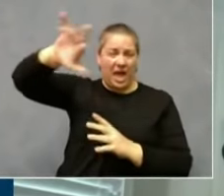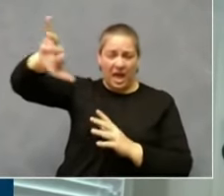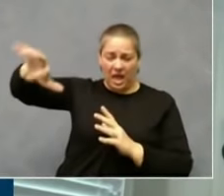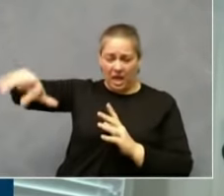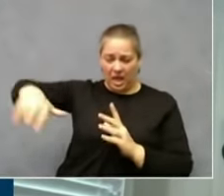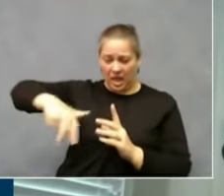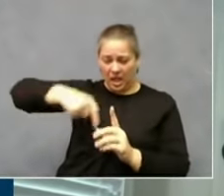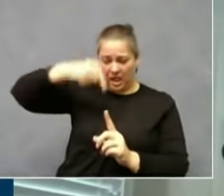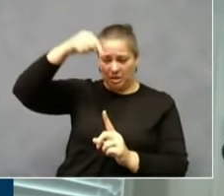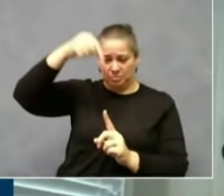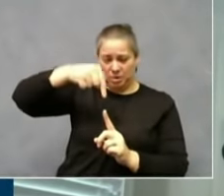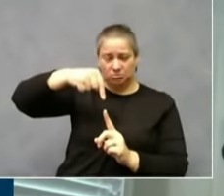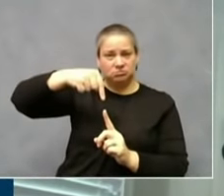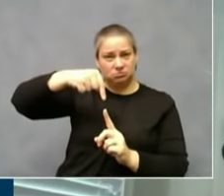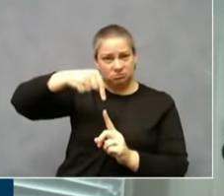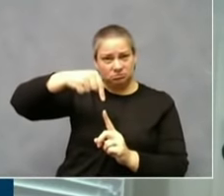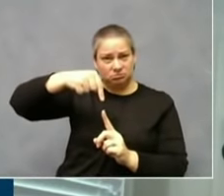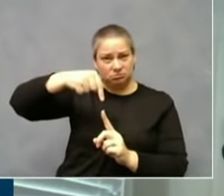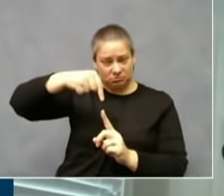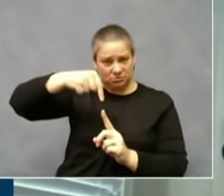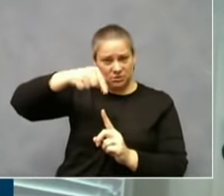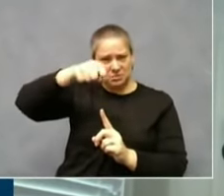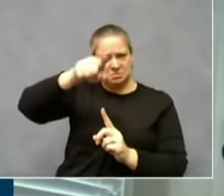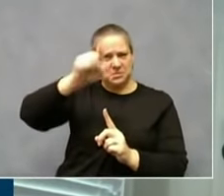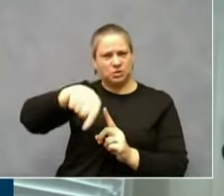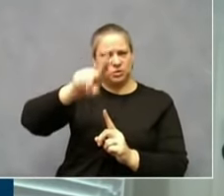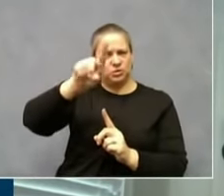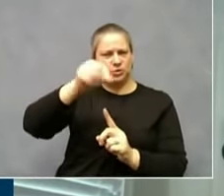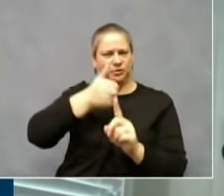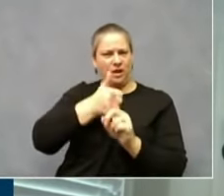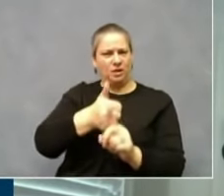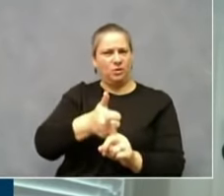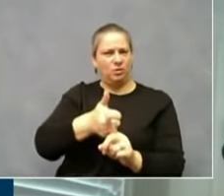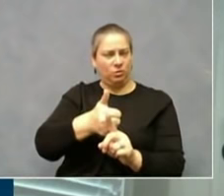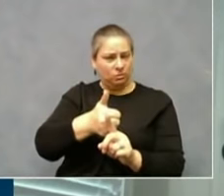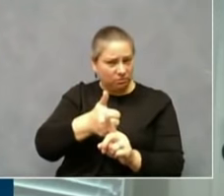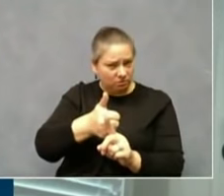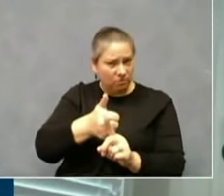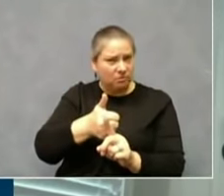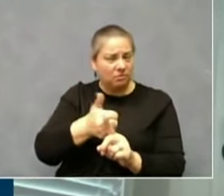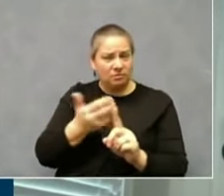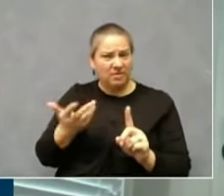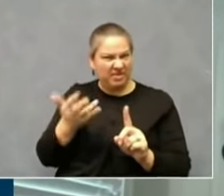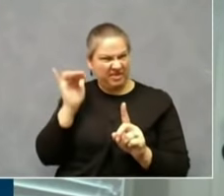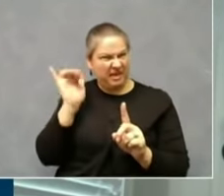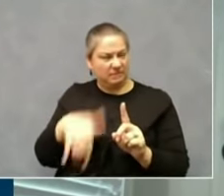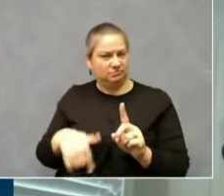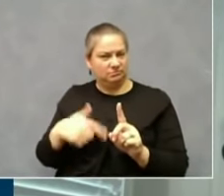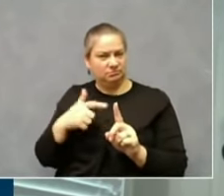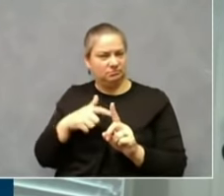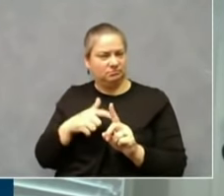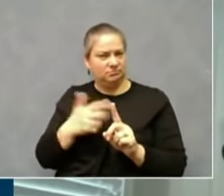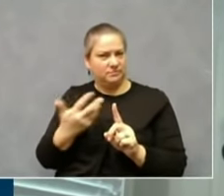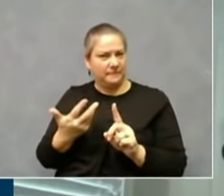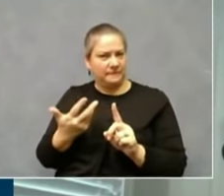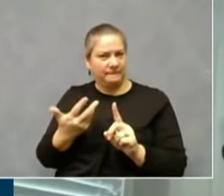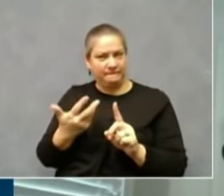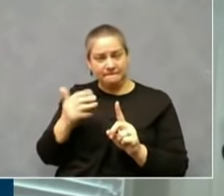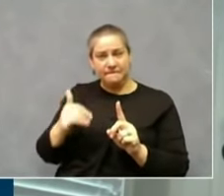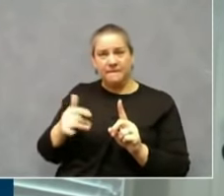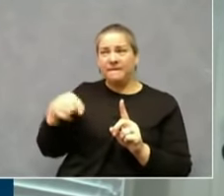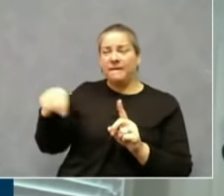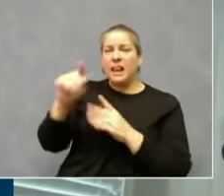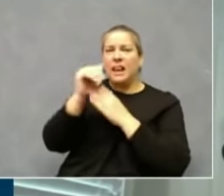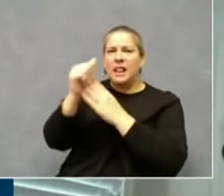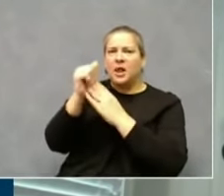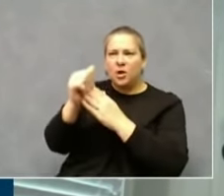individuals, your elected officials locally for in various different ways. It's also you. It's also your choices.